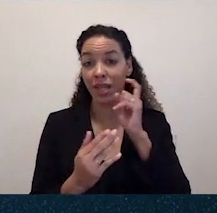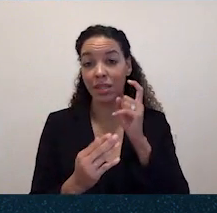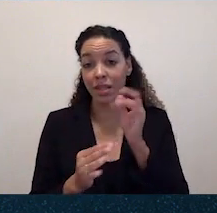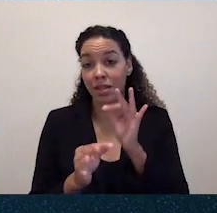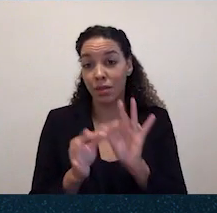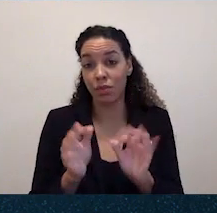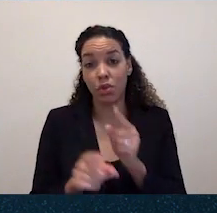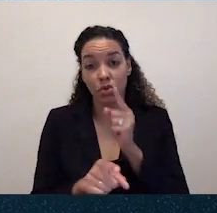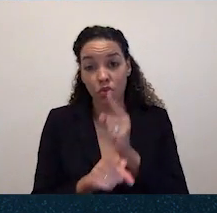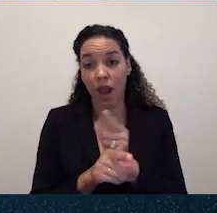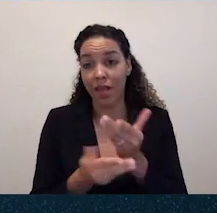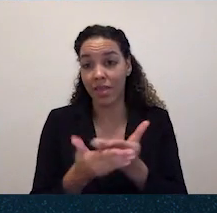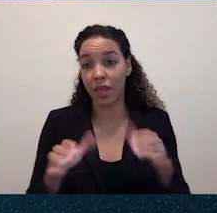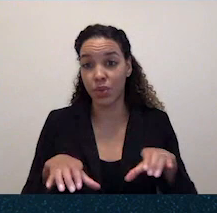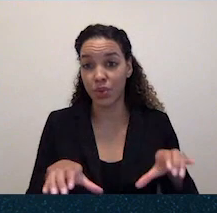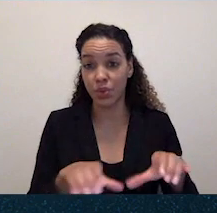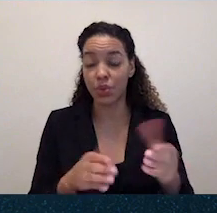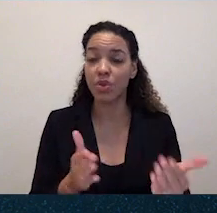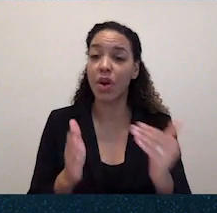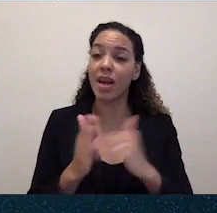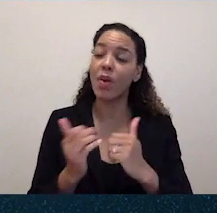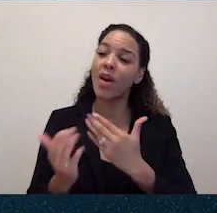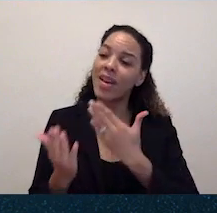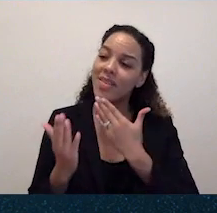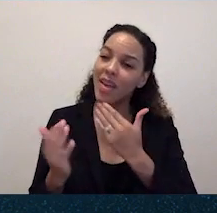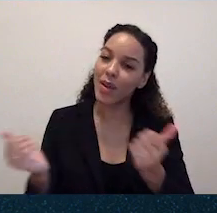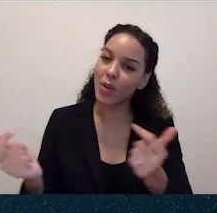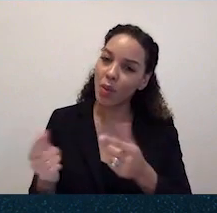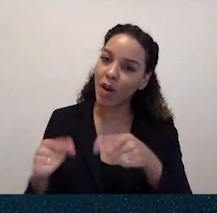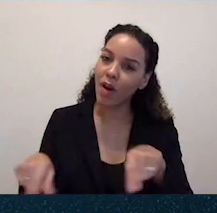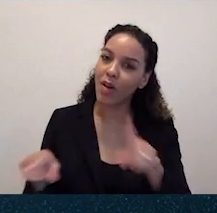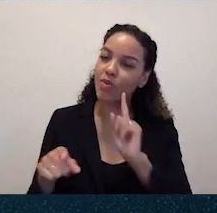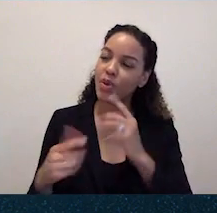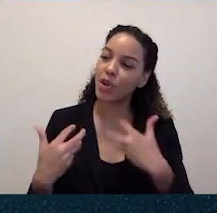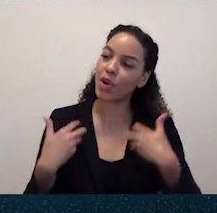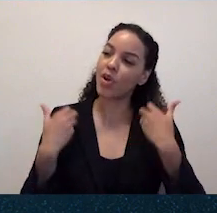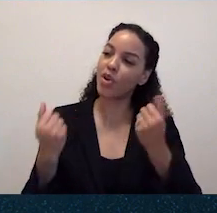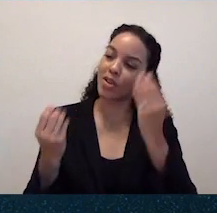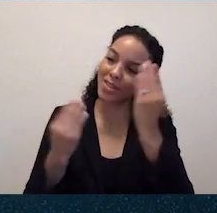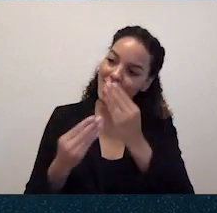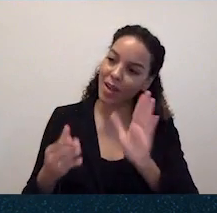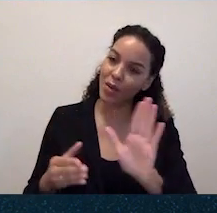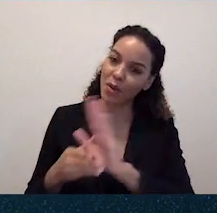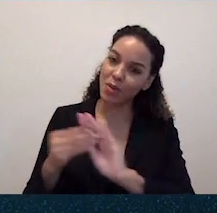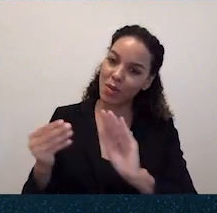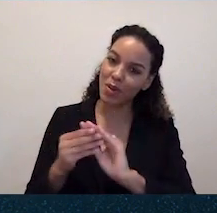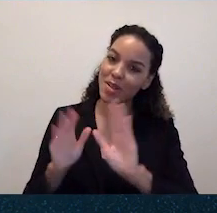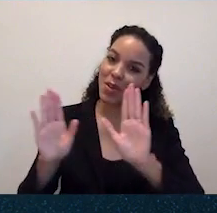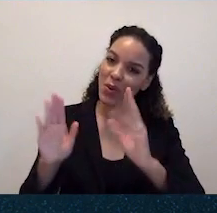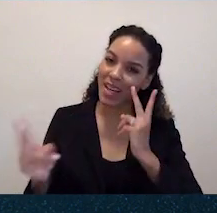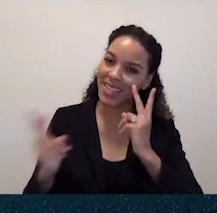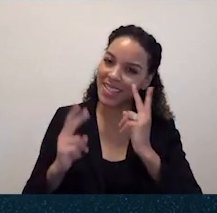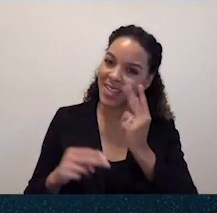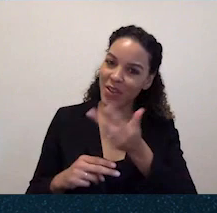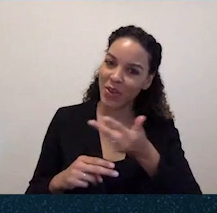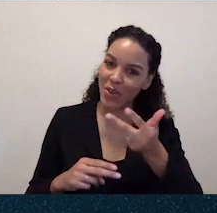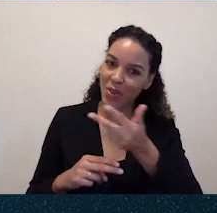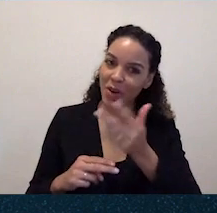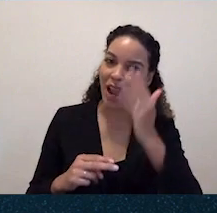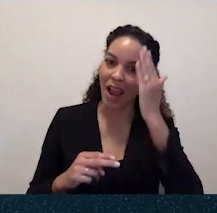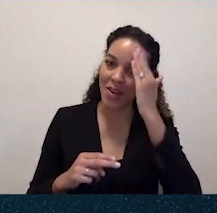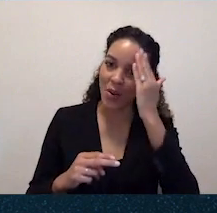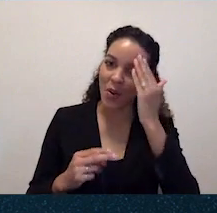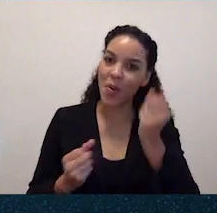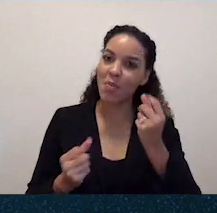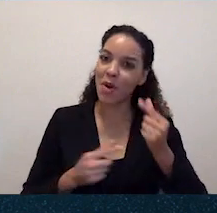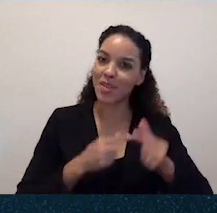so, again, I want to thank you all for your courage to tell your story. It's great to see all three of you. I know you are a multi-generational